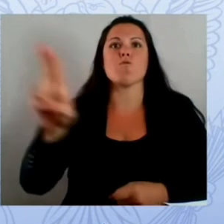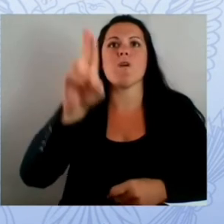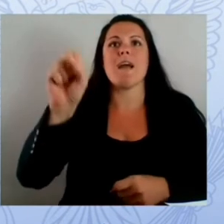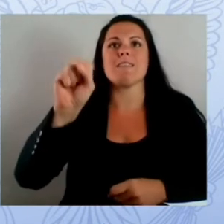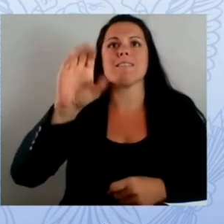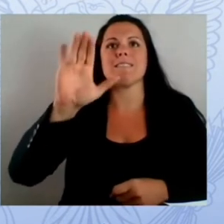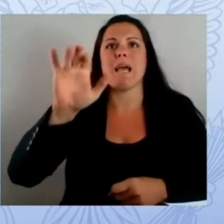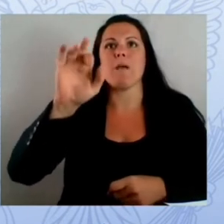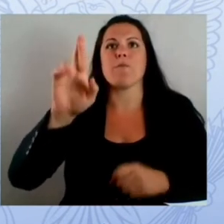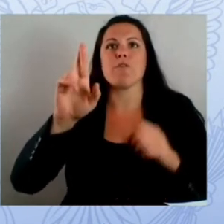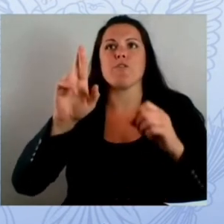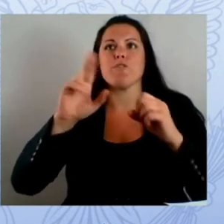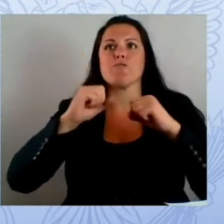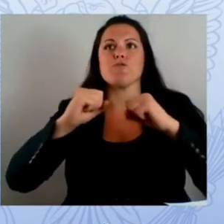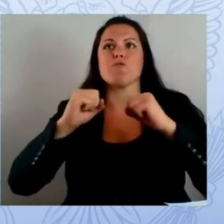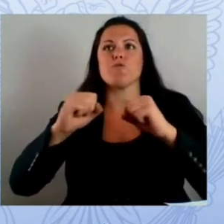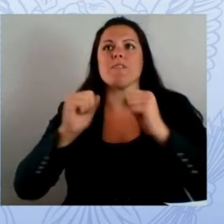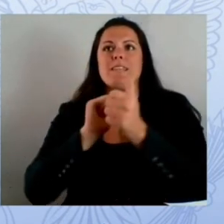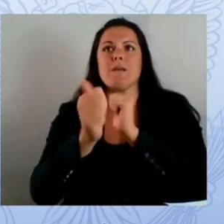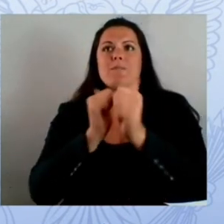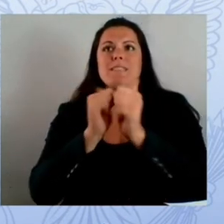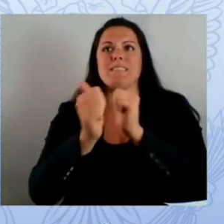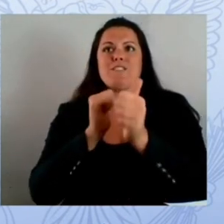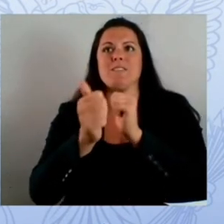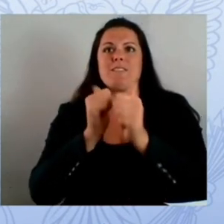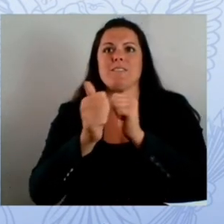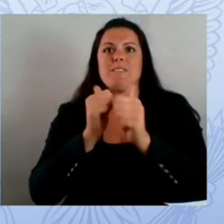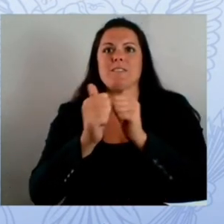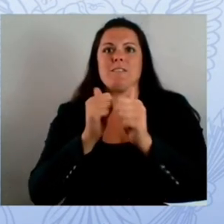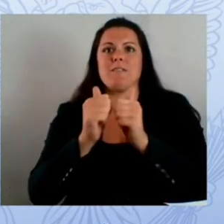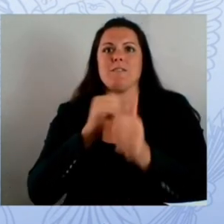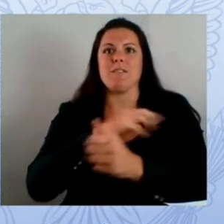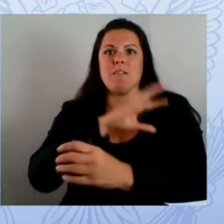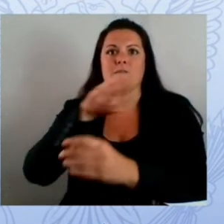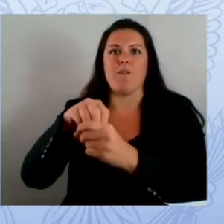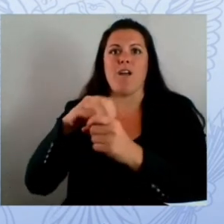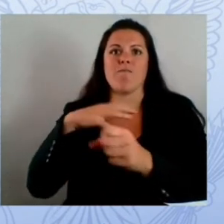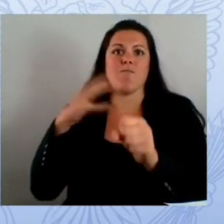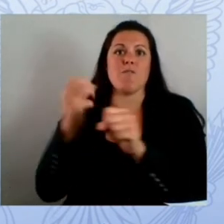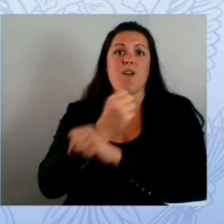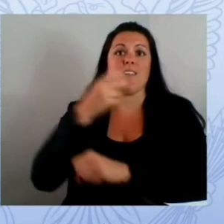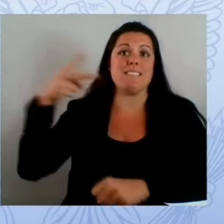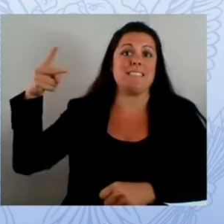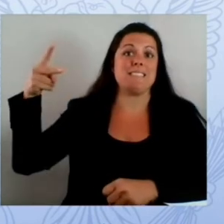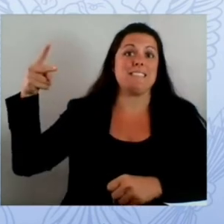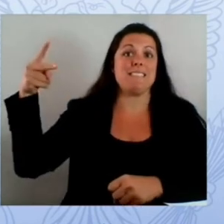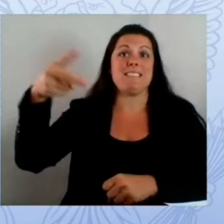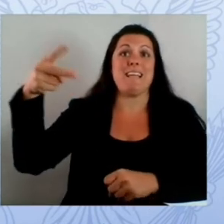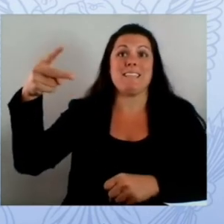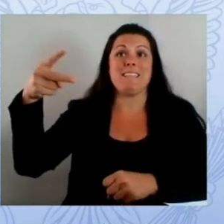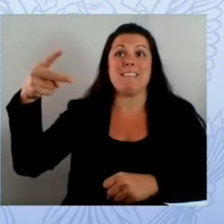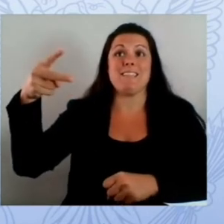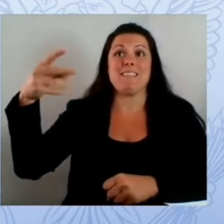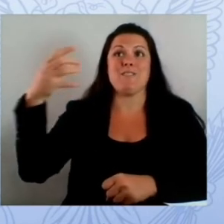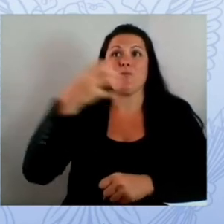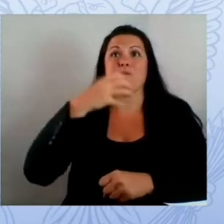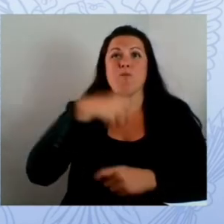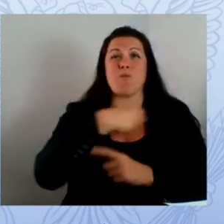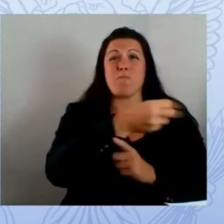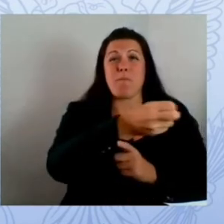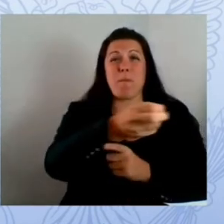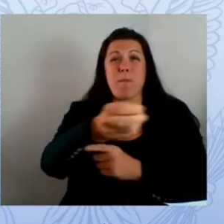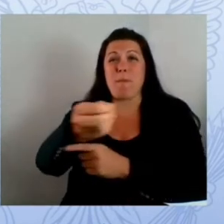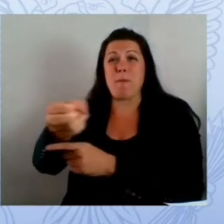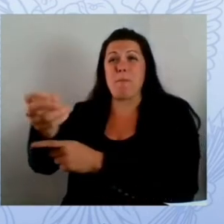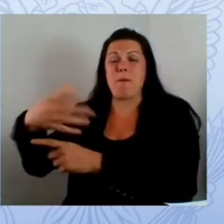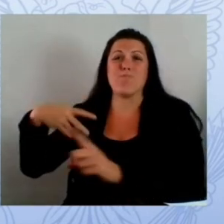this we finished second place beating many other well-known private industry teams you'd think my team would be happy